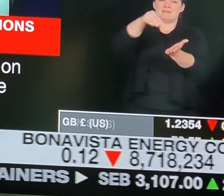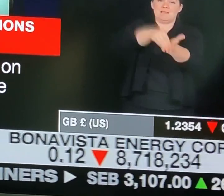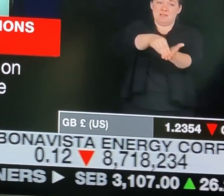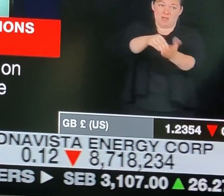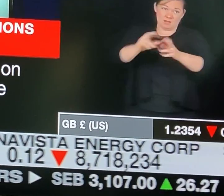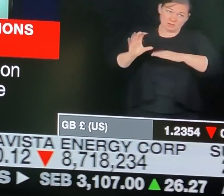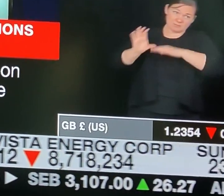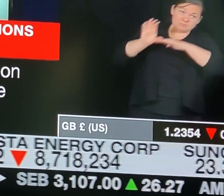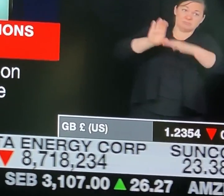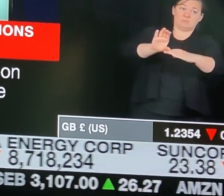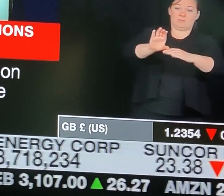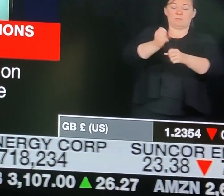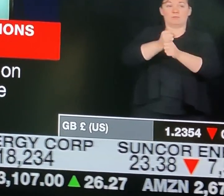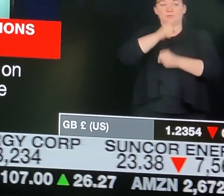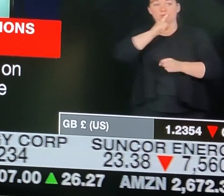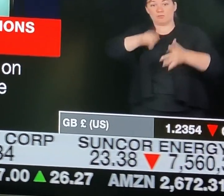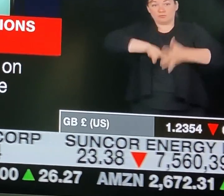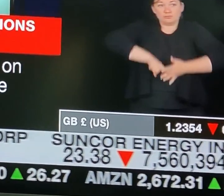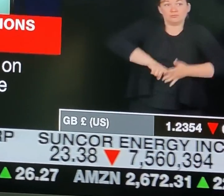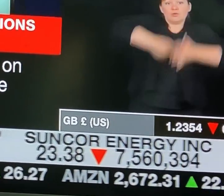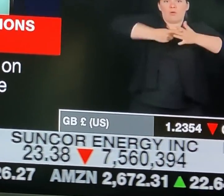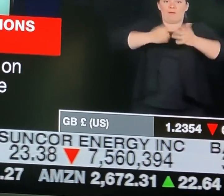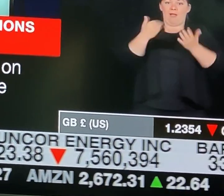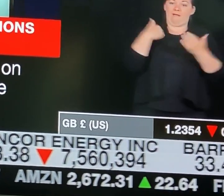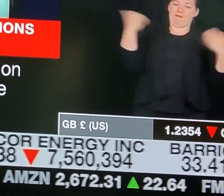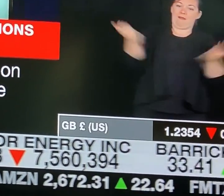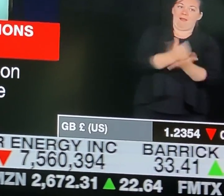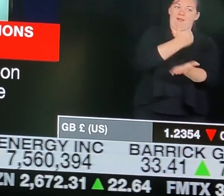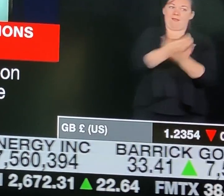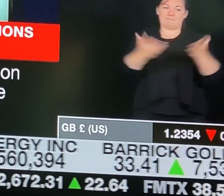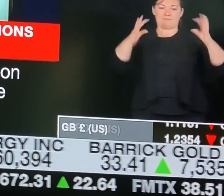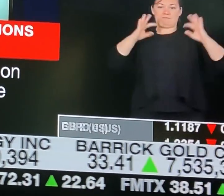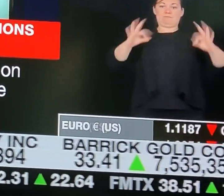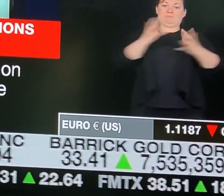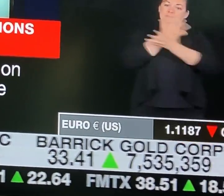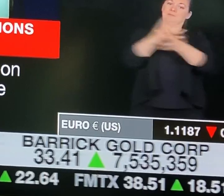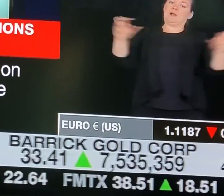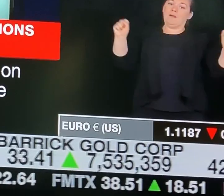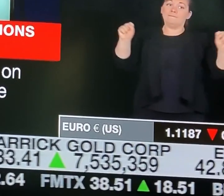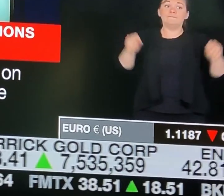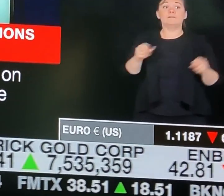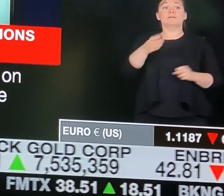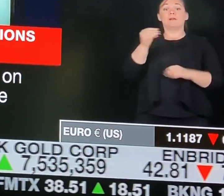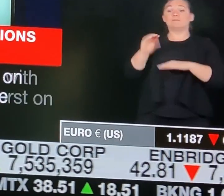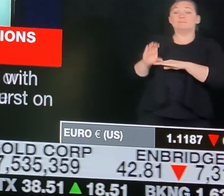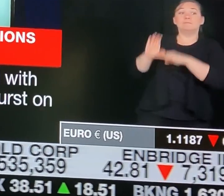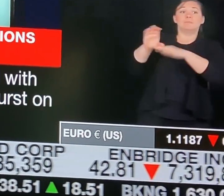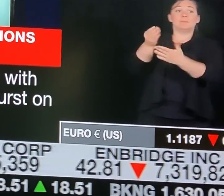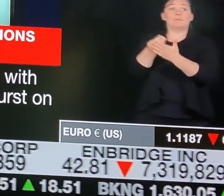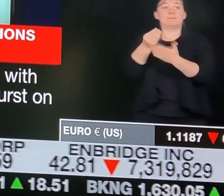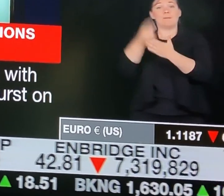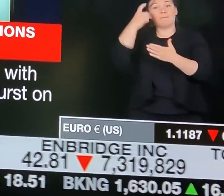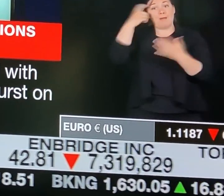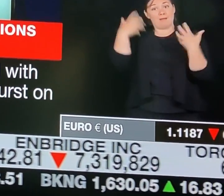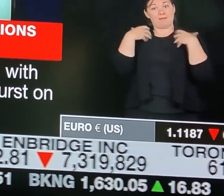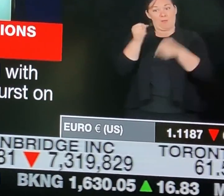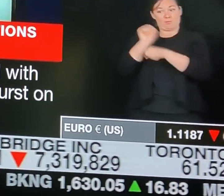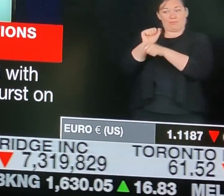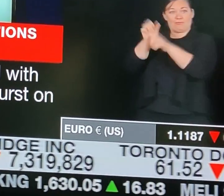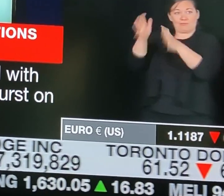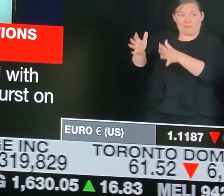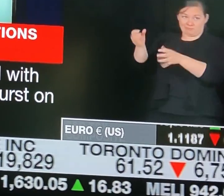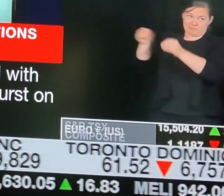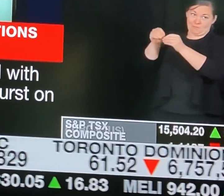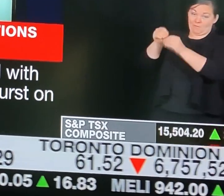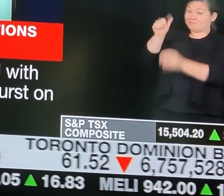and for technology. With health and safety as well, being top in mind for the government, top of mind, we're also providing $4 million